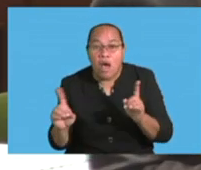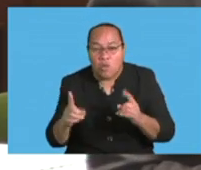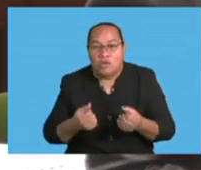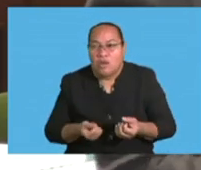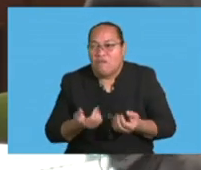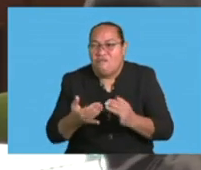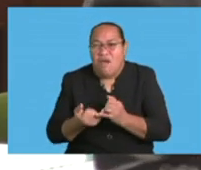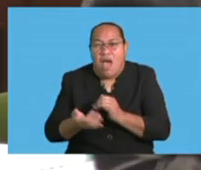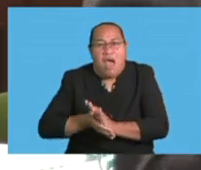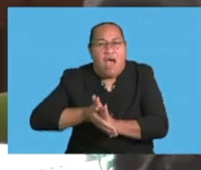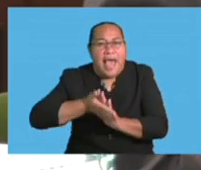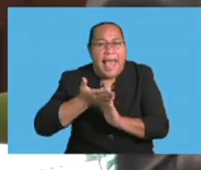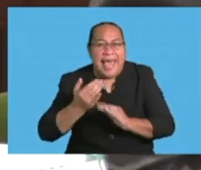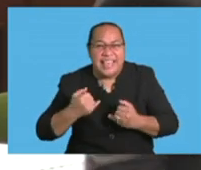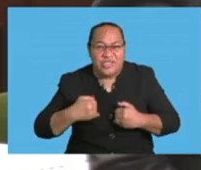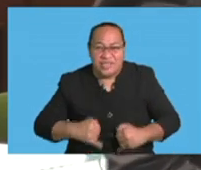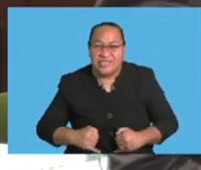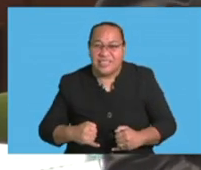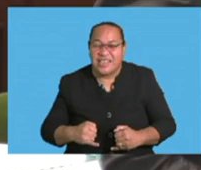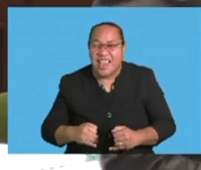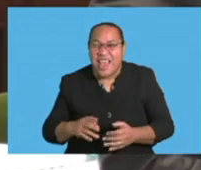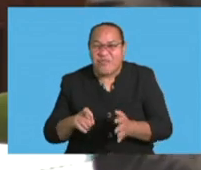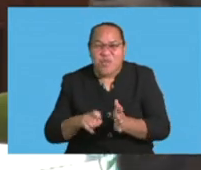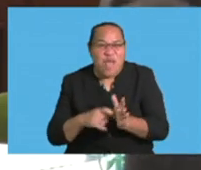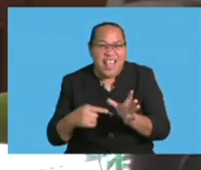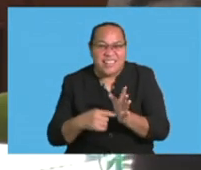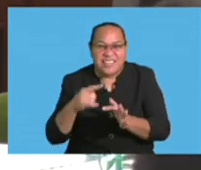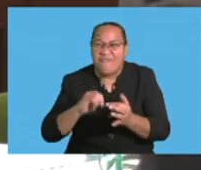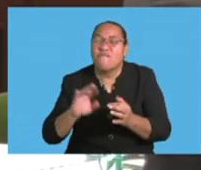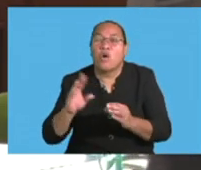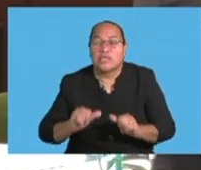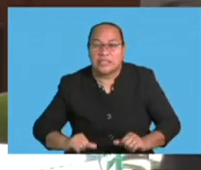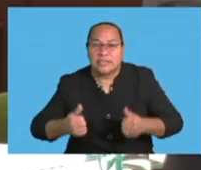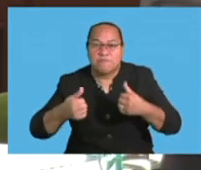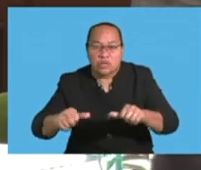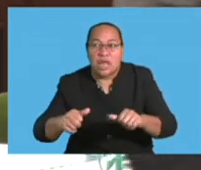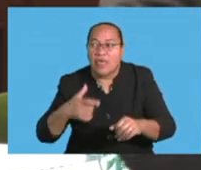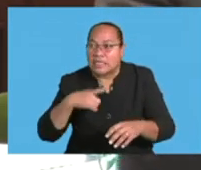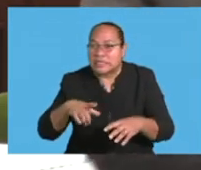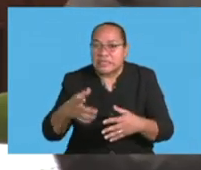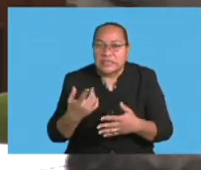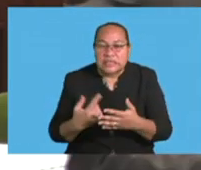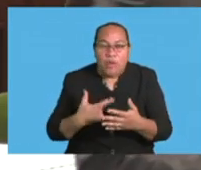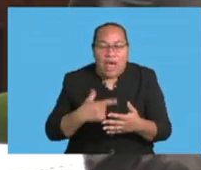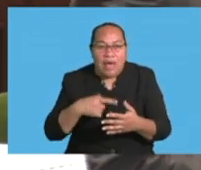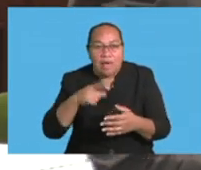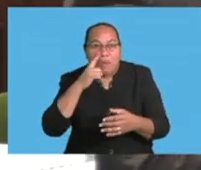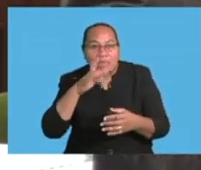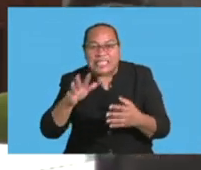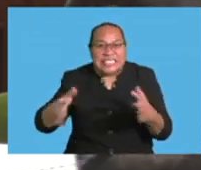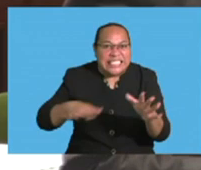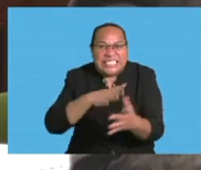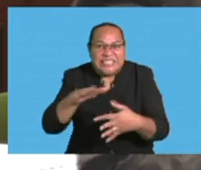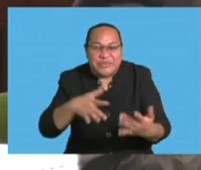very high interest rates for deposits. And so, that led to huge scramble for the liquidity in the market